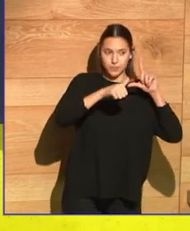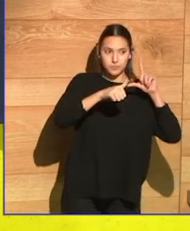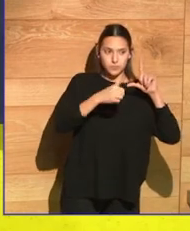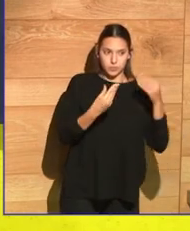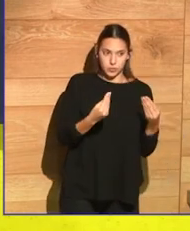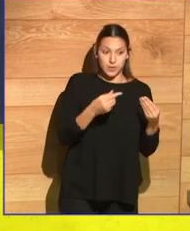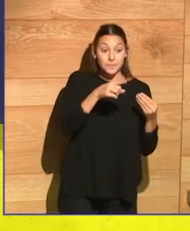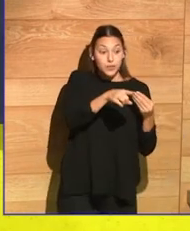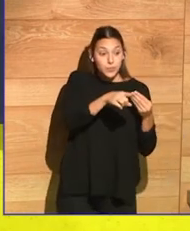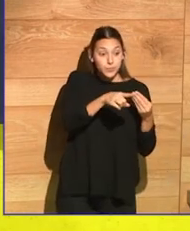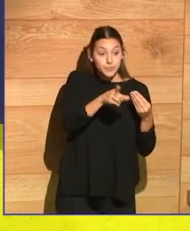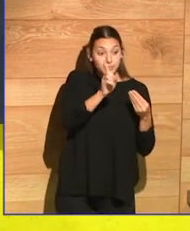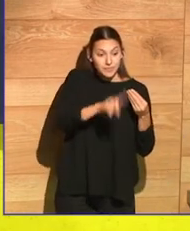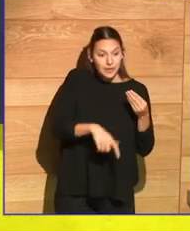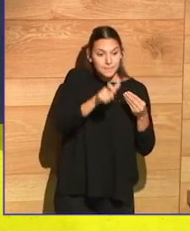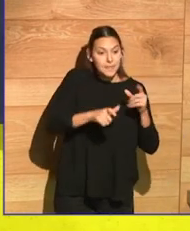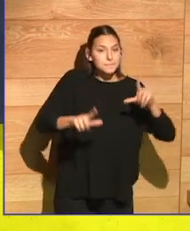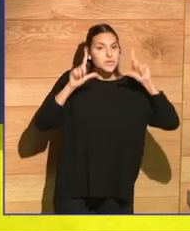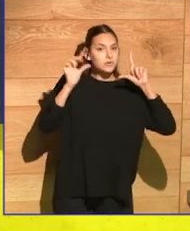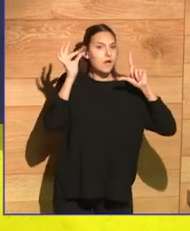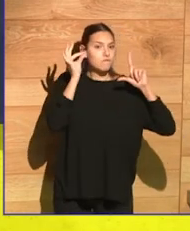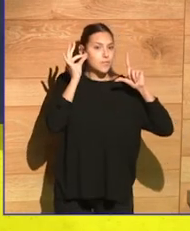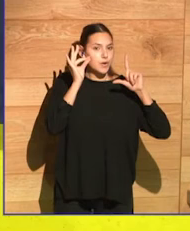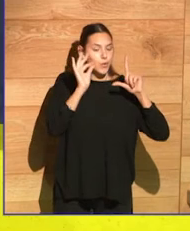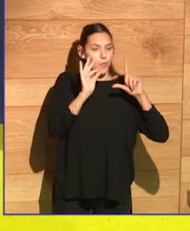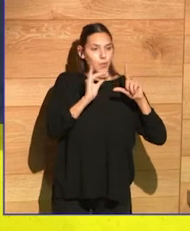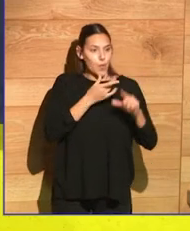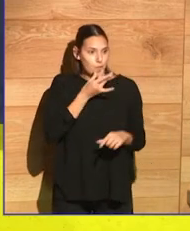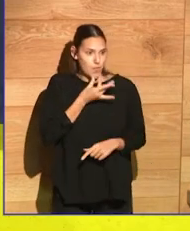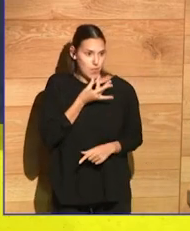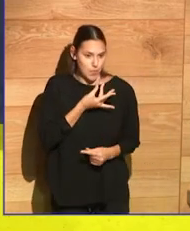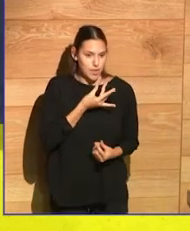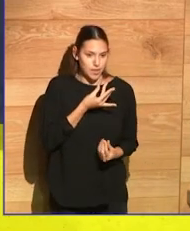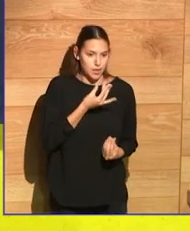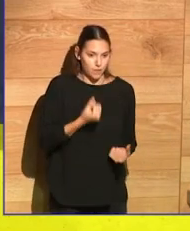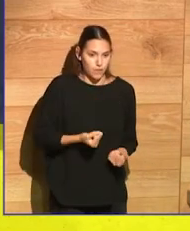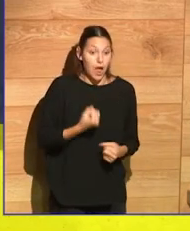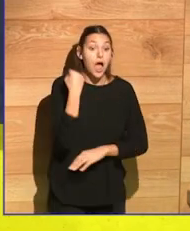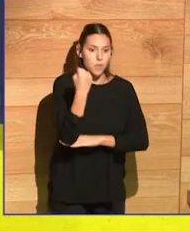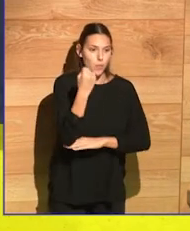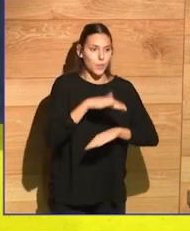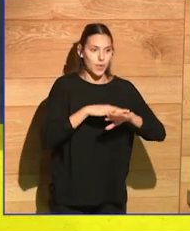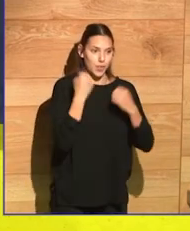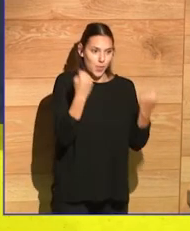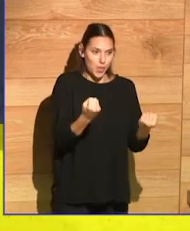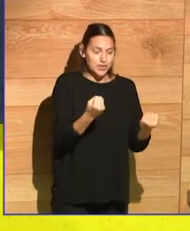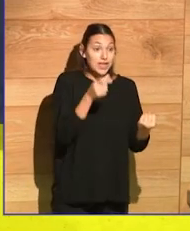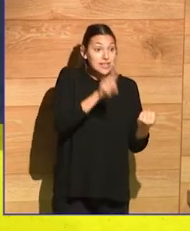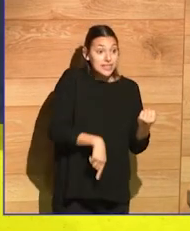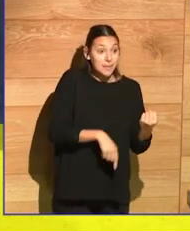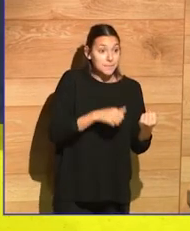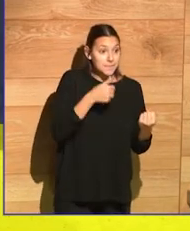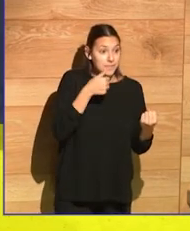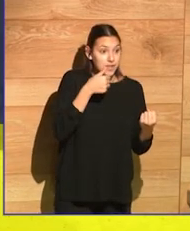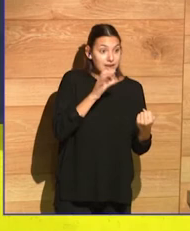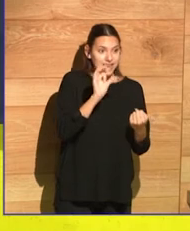Your male characters are very interesting, but your female characters are very powerful too. In Adjustment Day, have